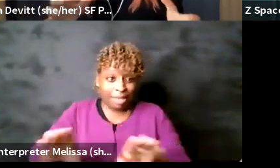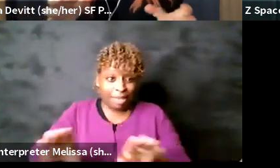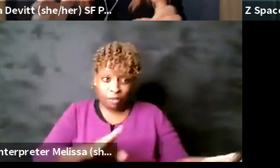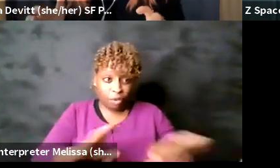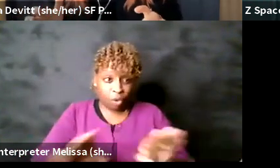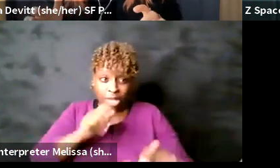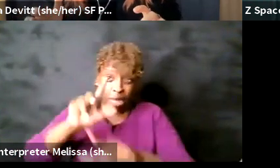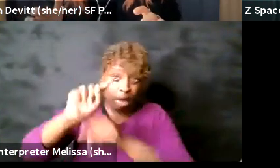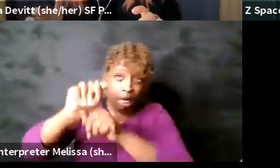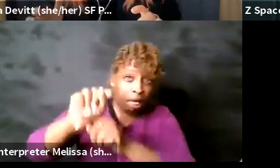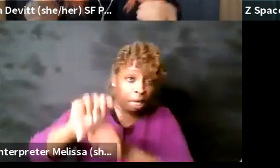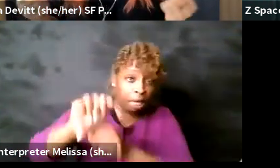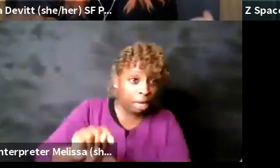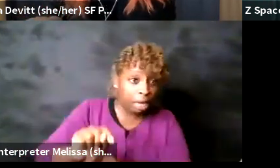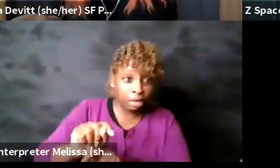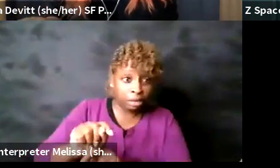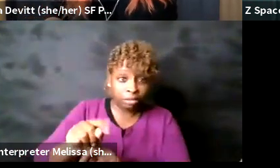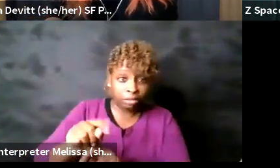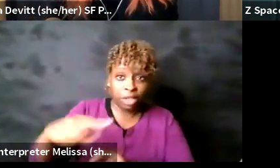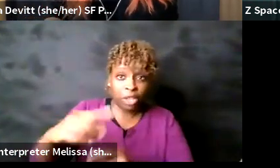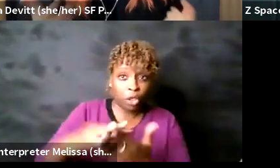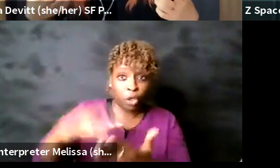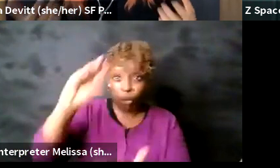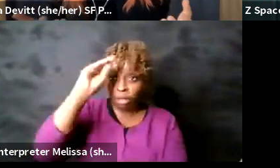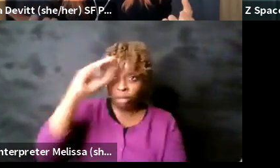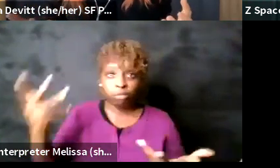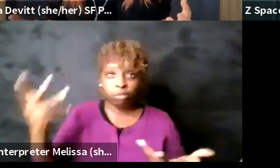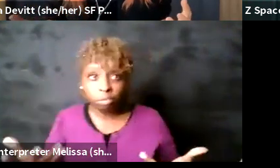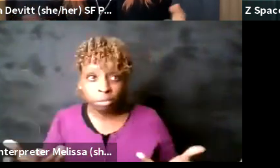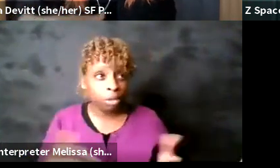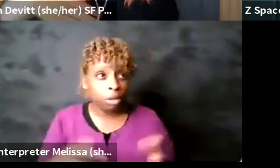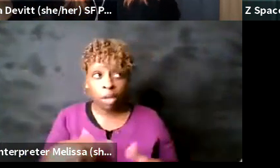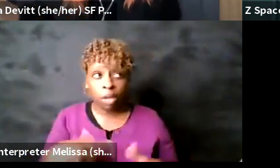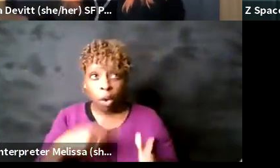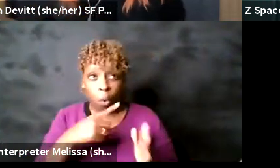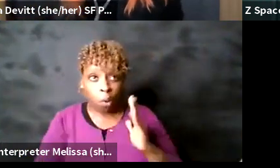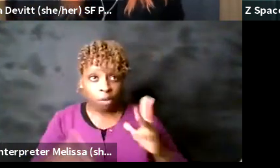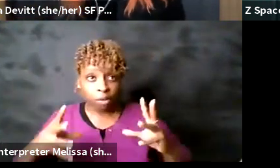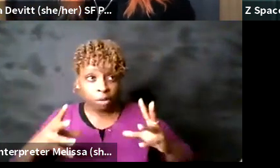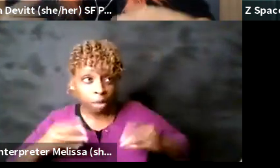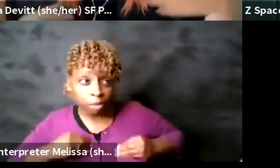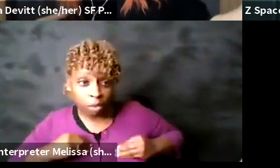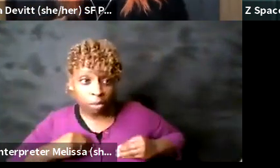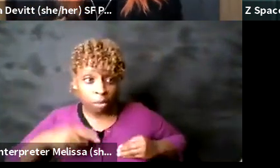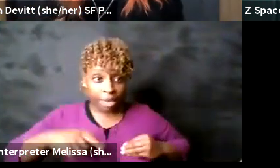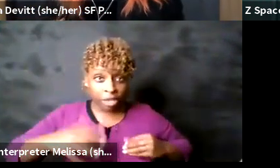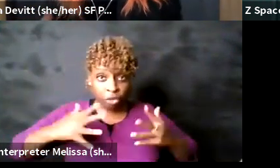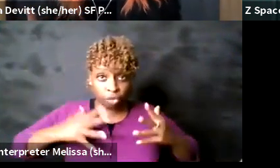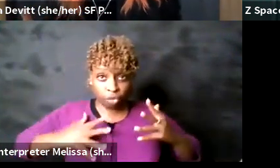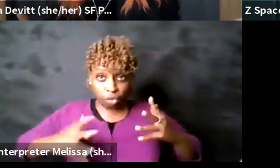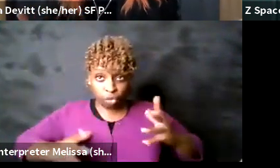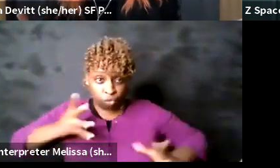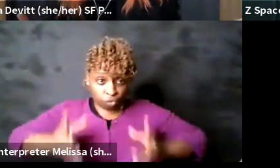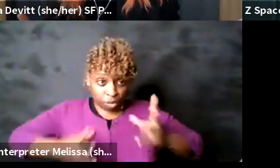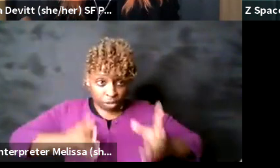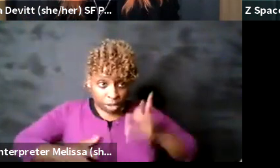what is okay here do i have to dress up is it okay if i just came in what i wore to school or what i wore to work that